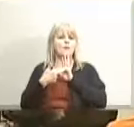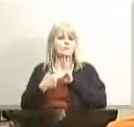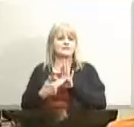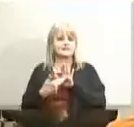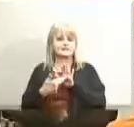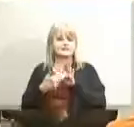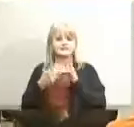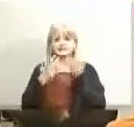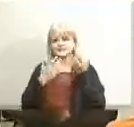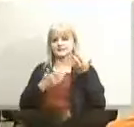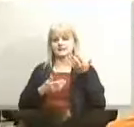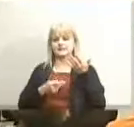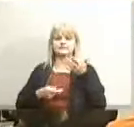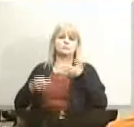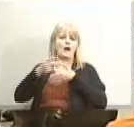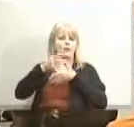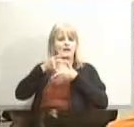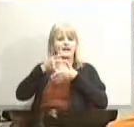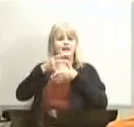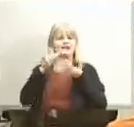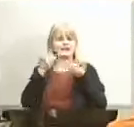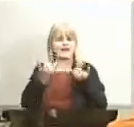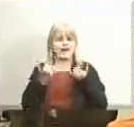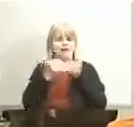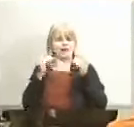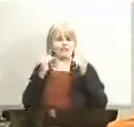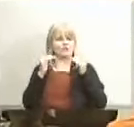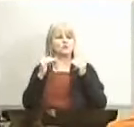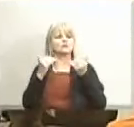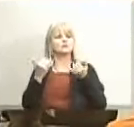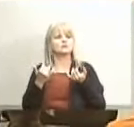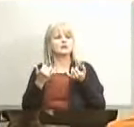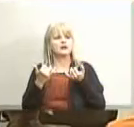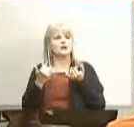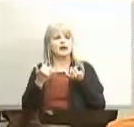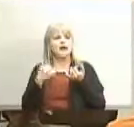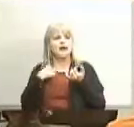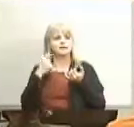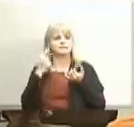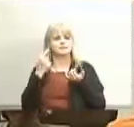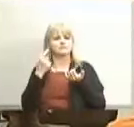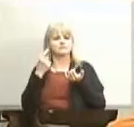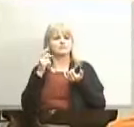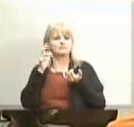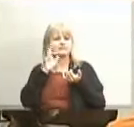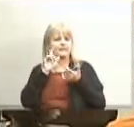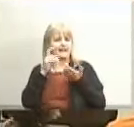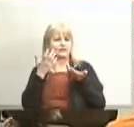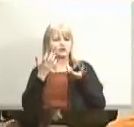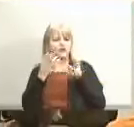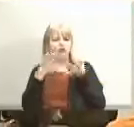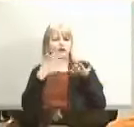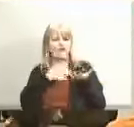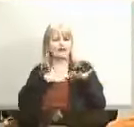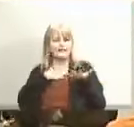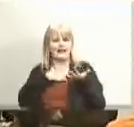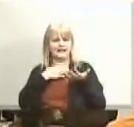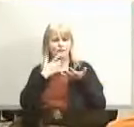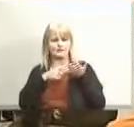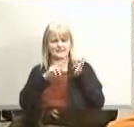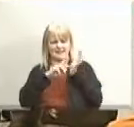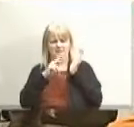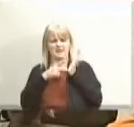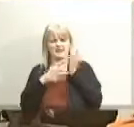status and i'm getting messages that there's a lot of anxiety within the school and within the community about what that means